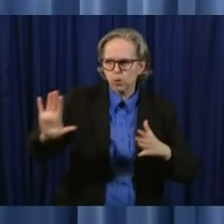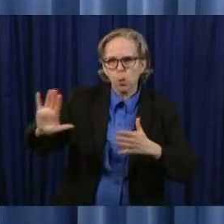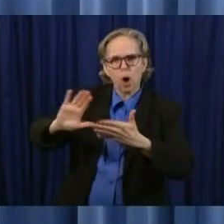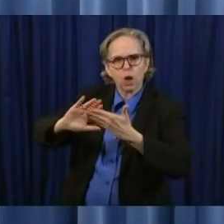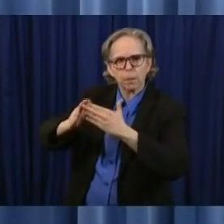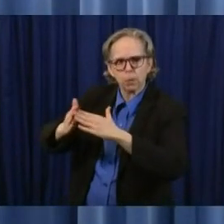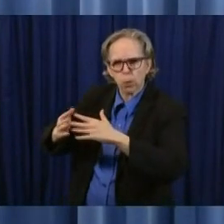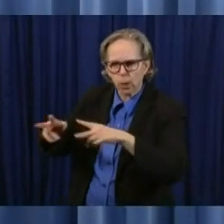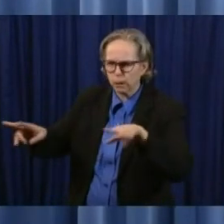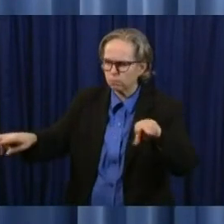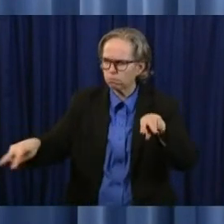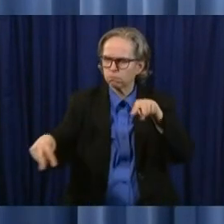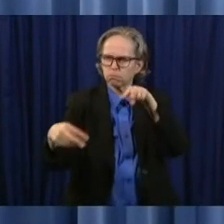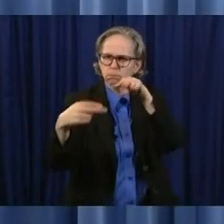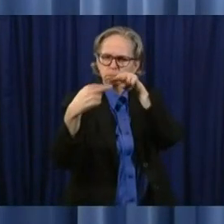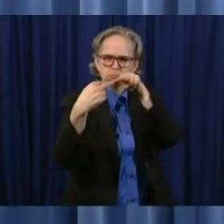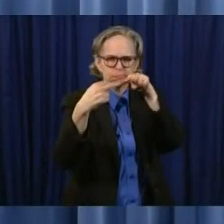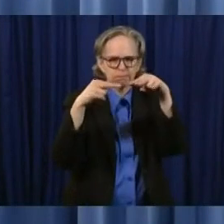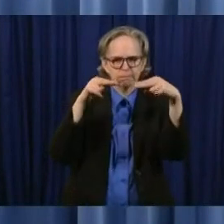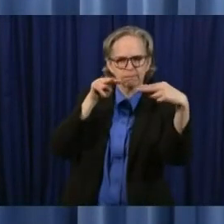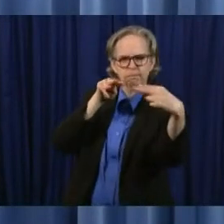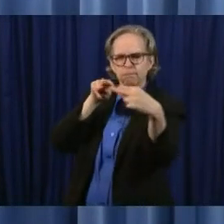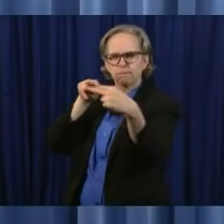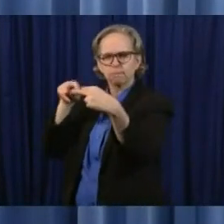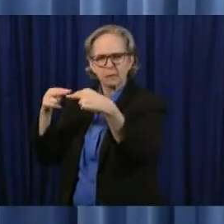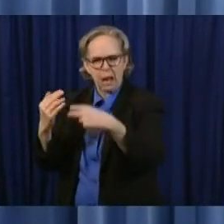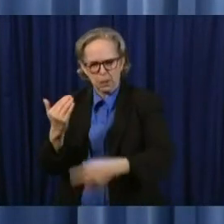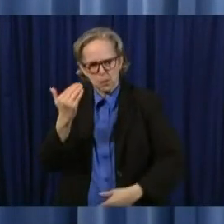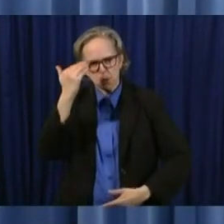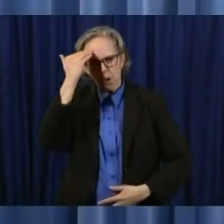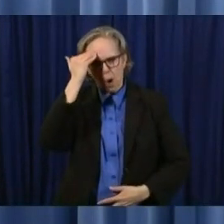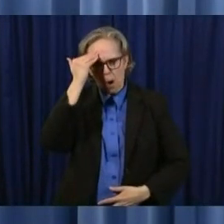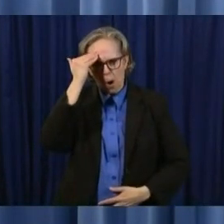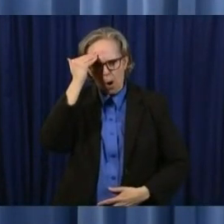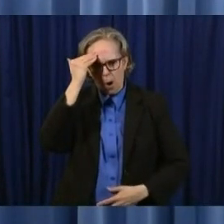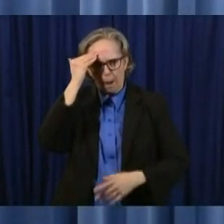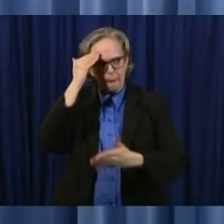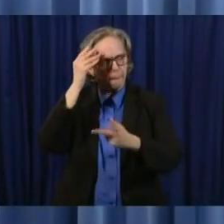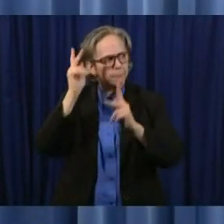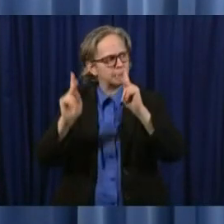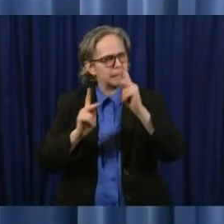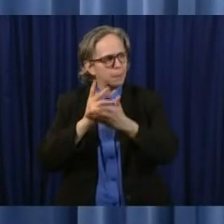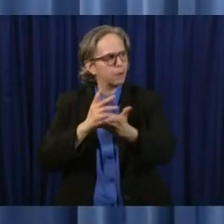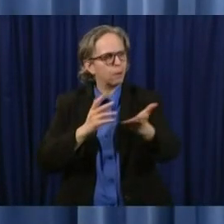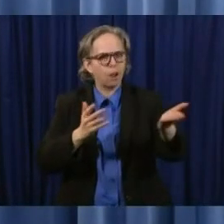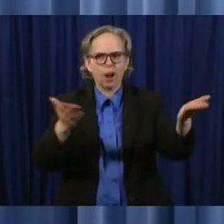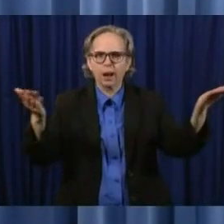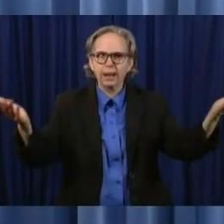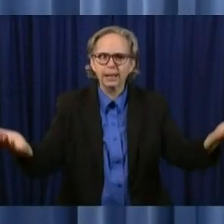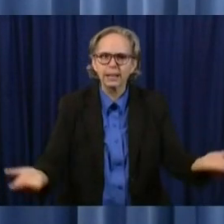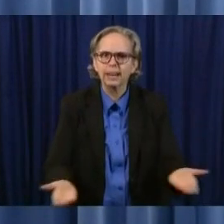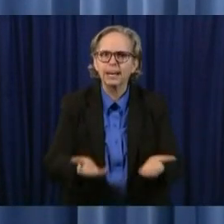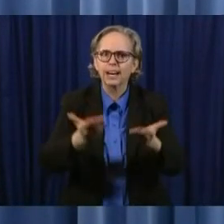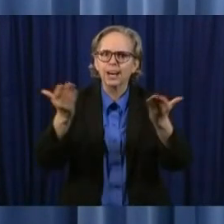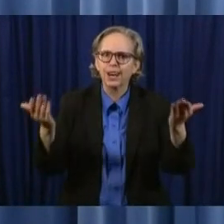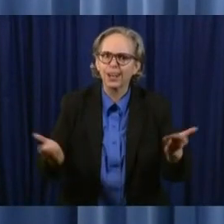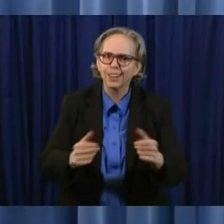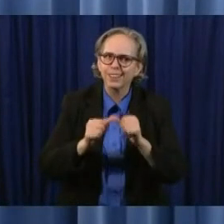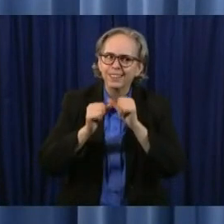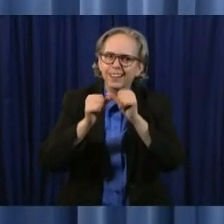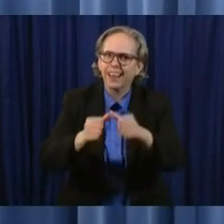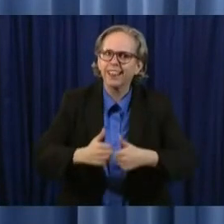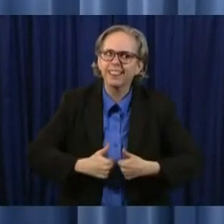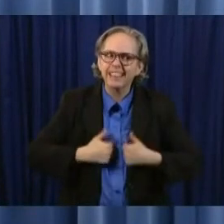that there are people who will be with us for years to come people who are so precious and so